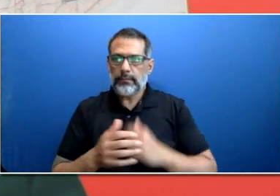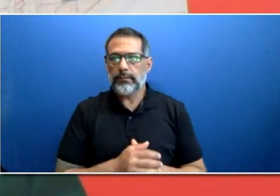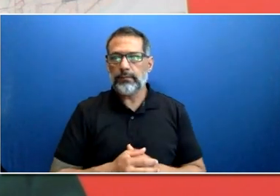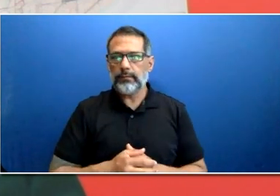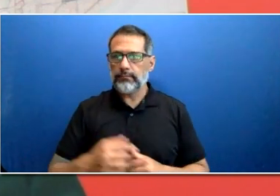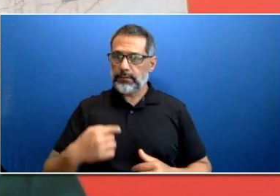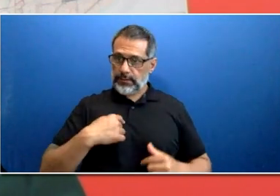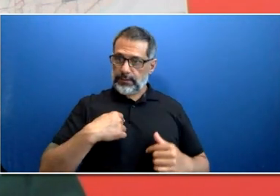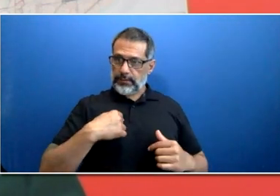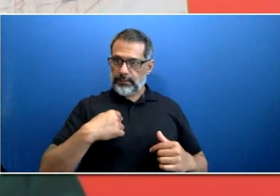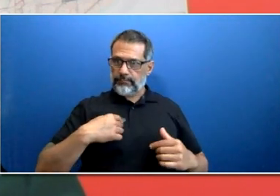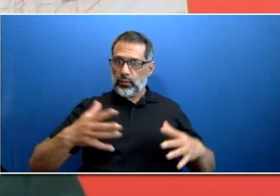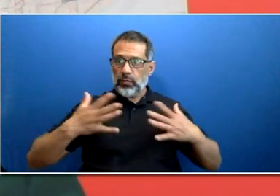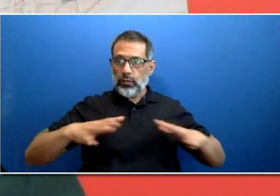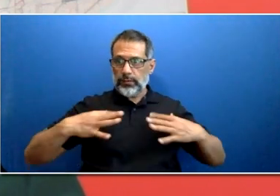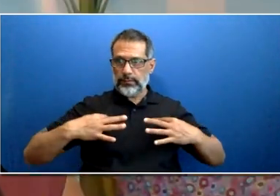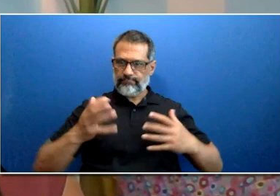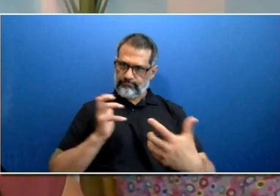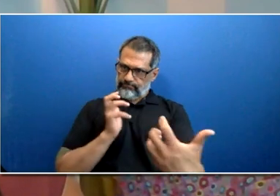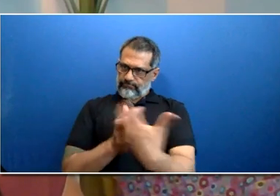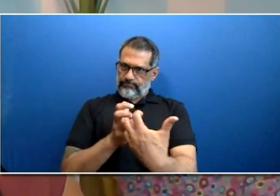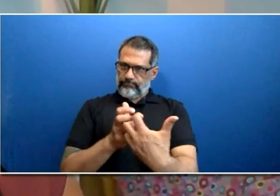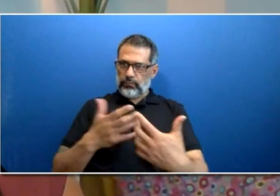Marika, can I give you that question?